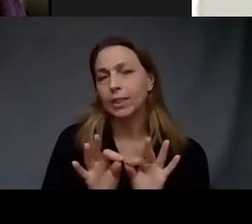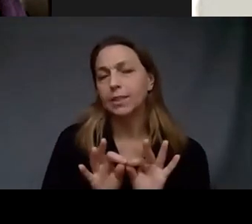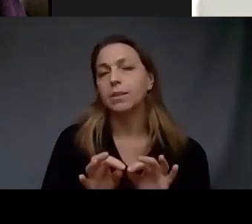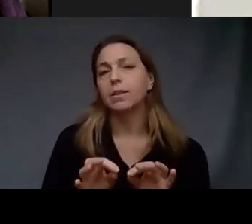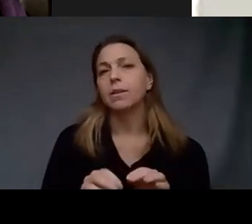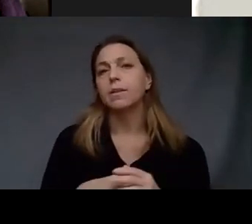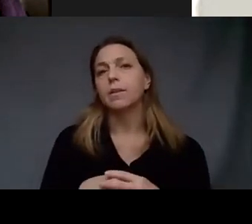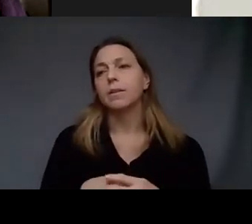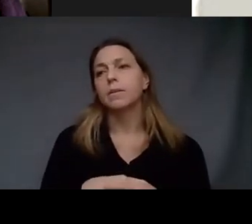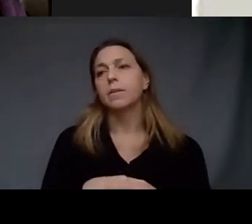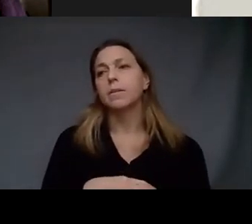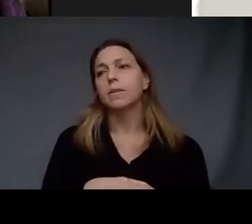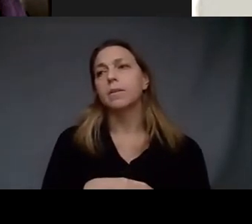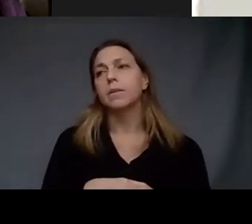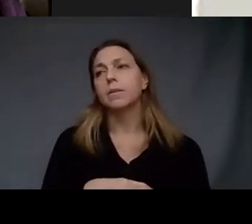I think that it